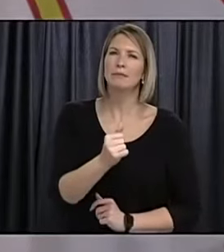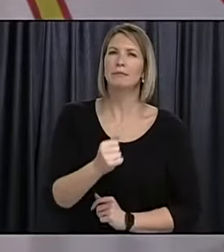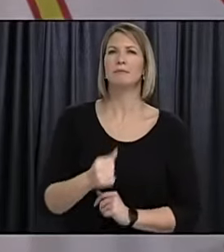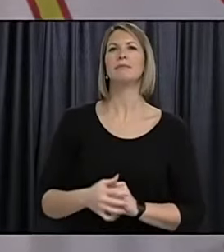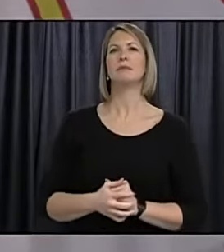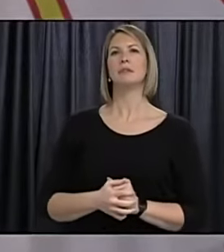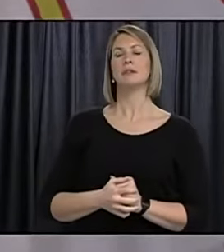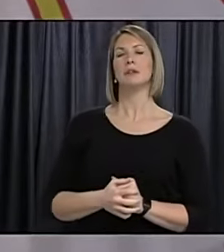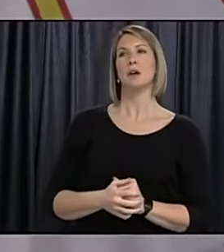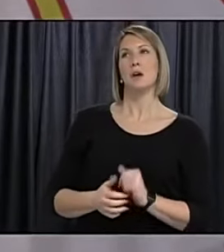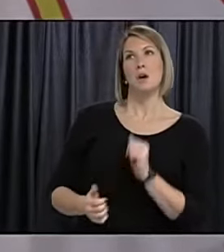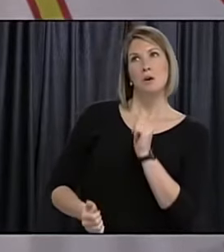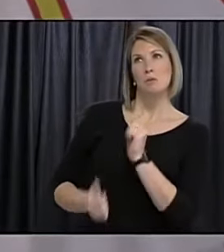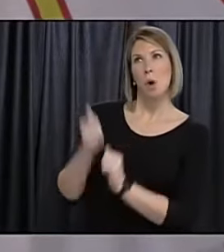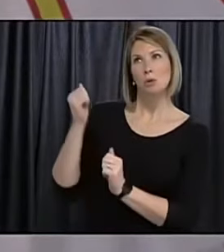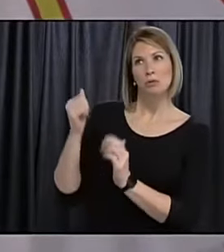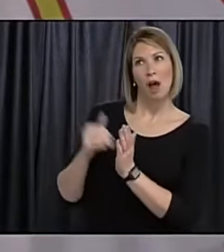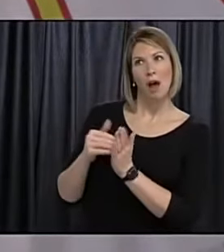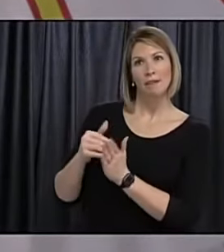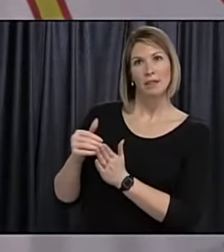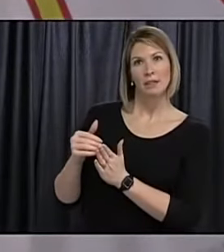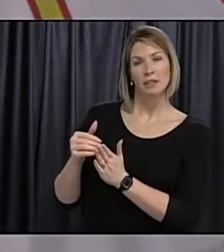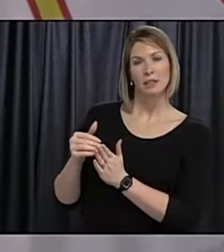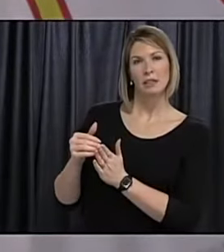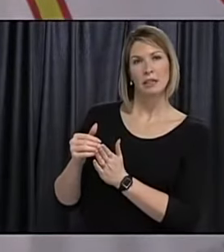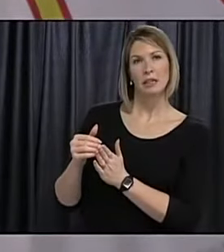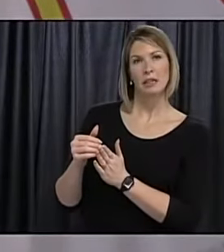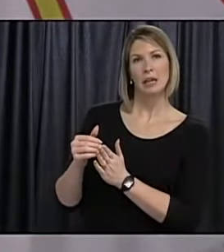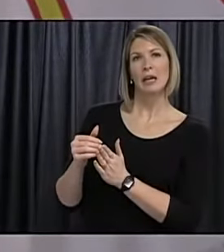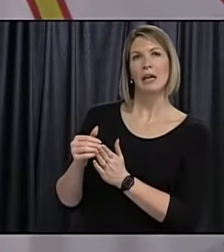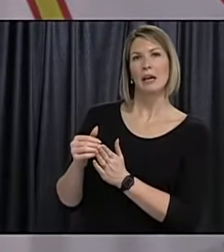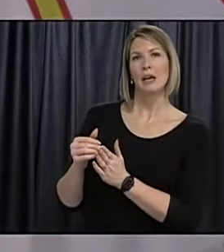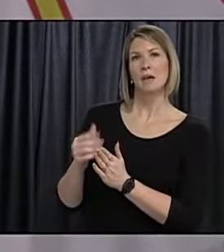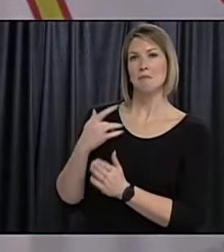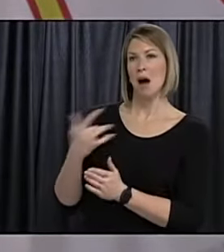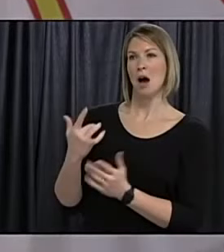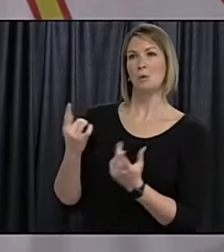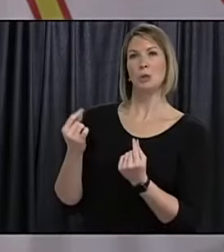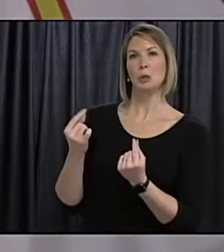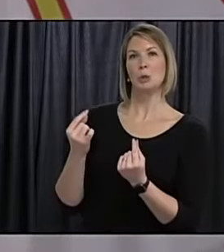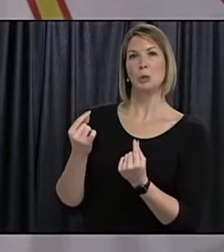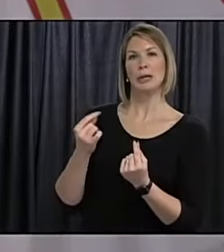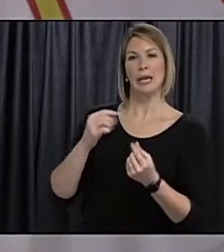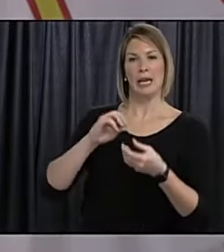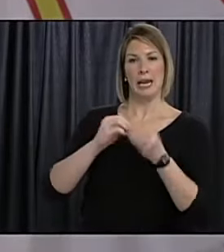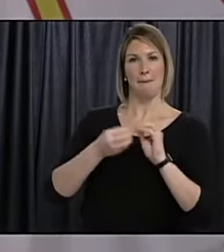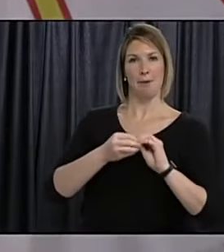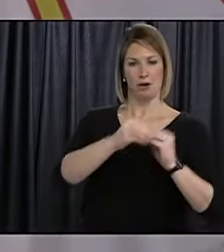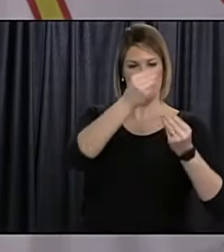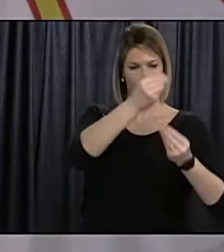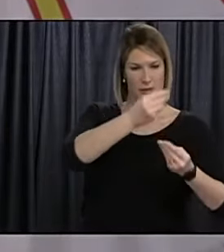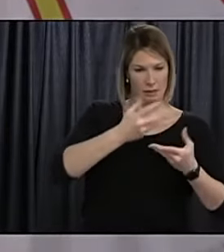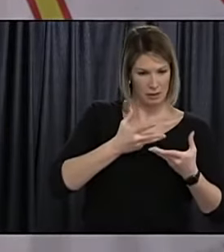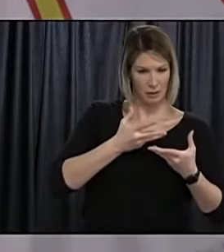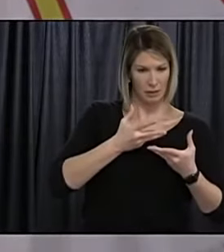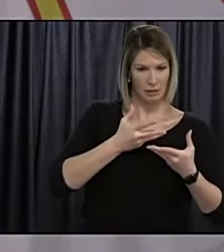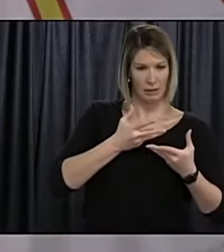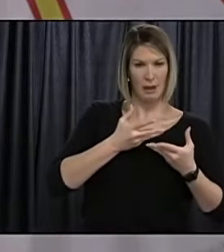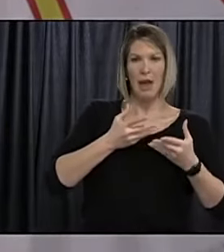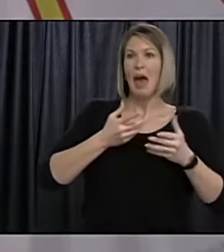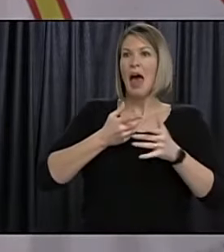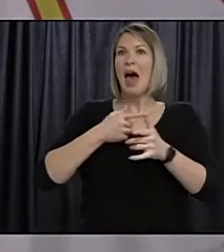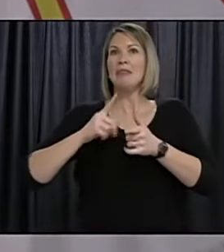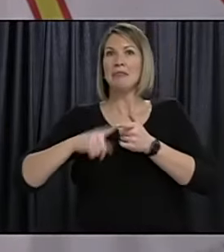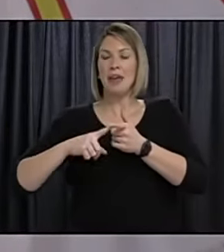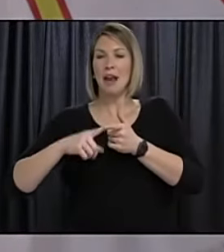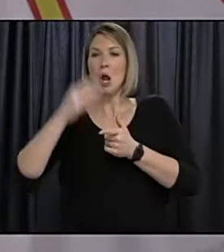most of the times it's just because the the time that we got notified of the uh of the case uh is so close to when the media